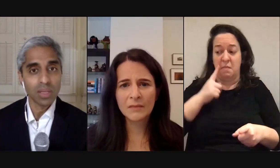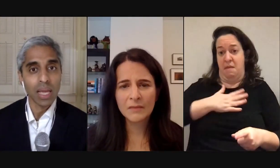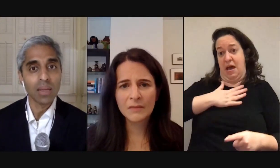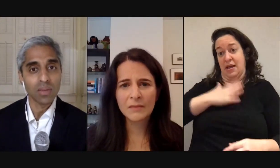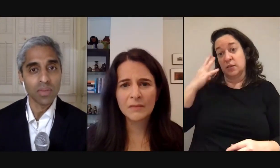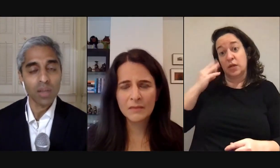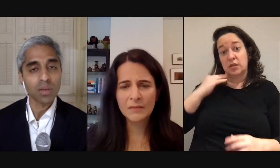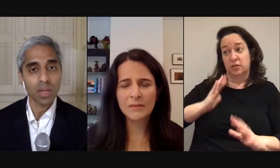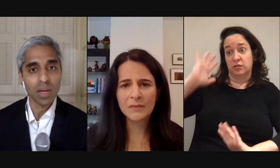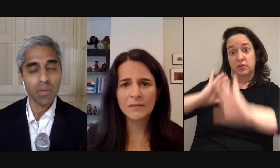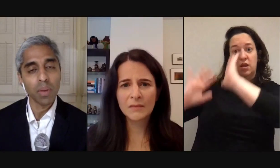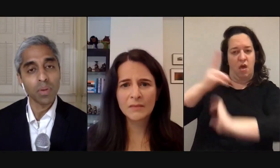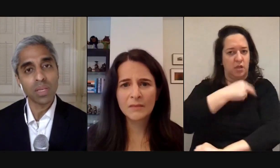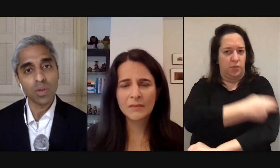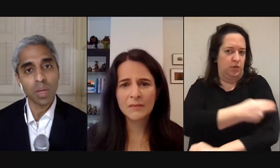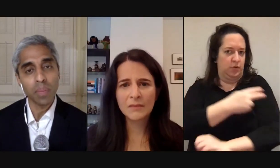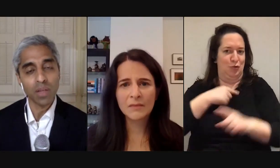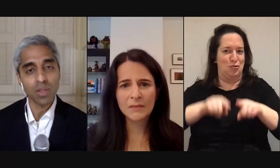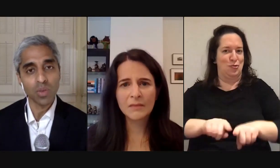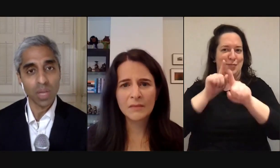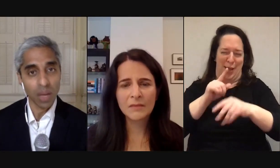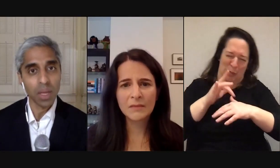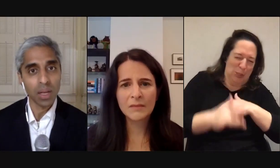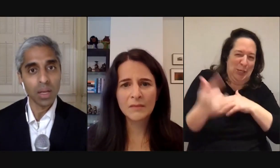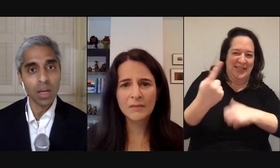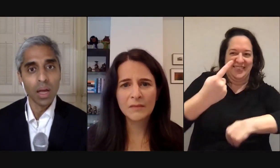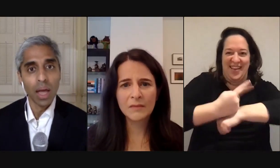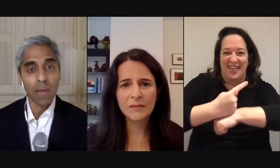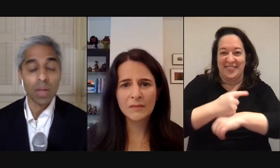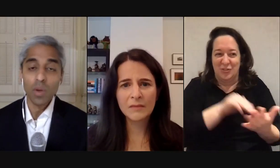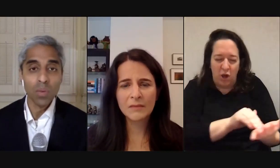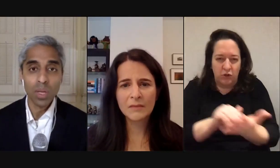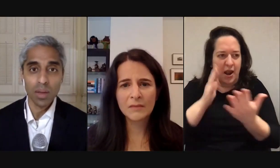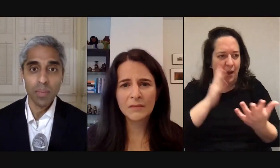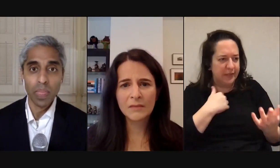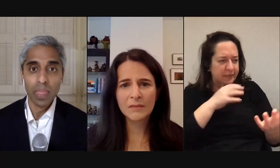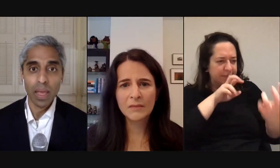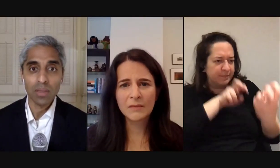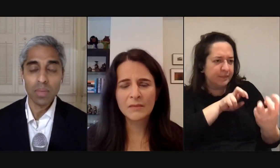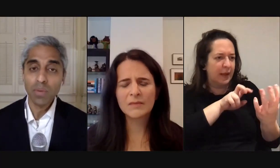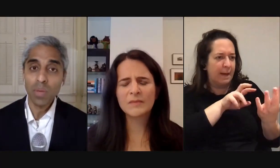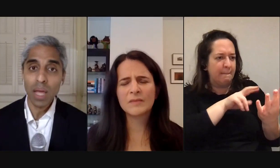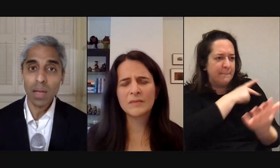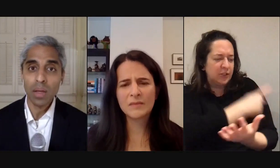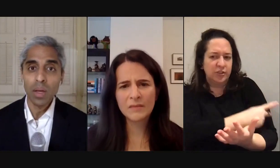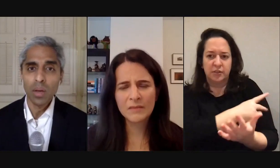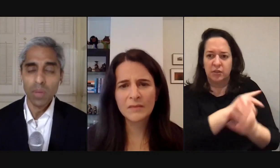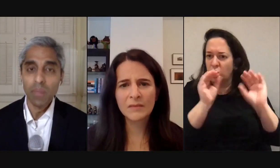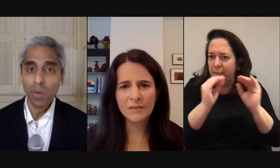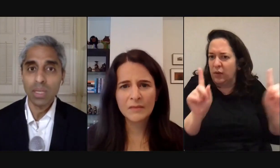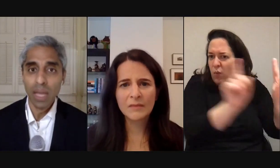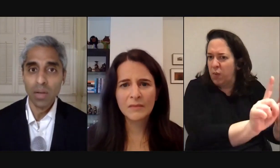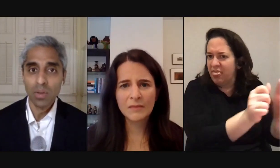earliest days of doctoring I remember seeing so many patients who would come in and would have nobody with them and sometimes when we had a